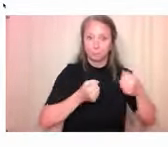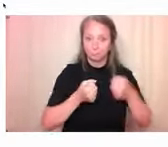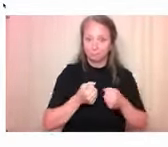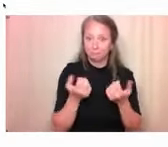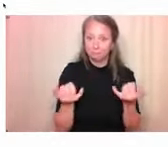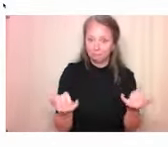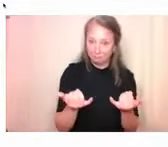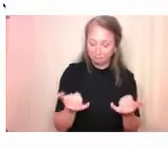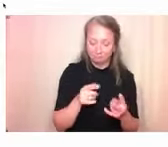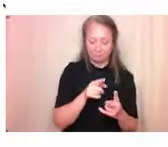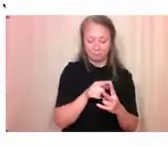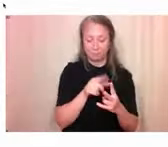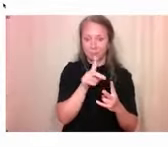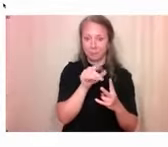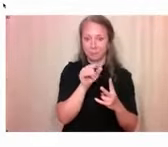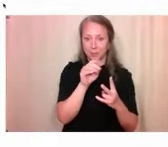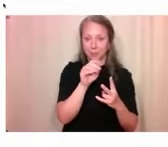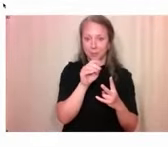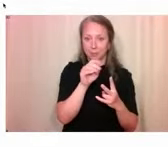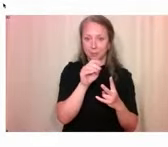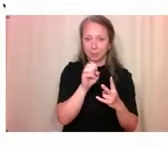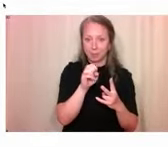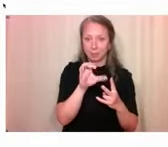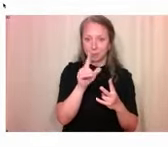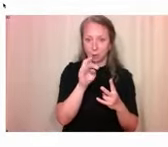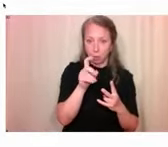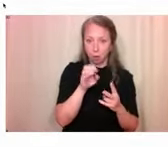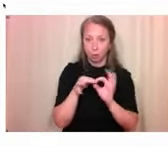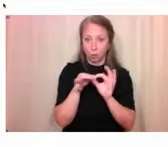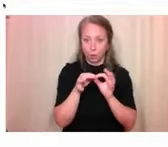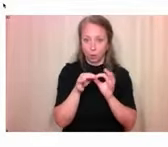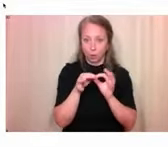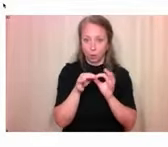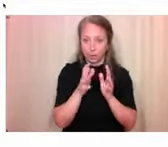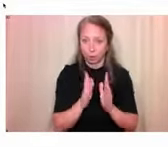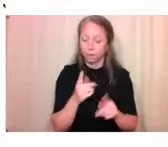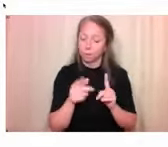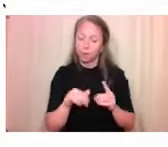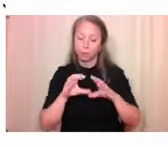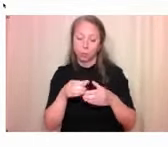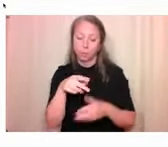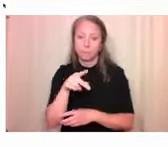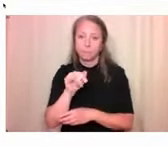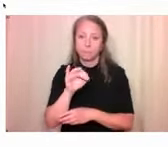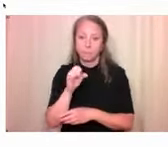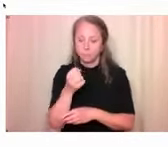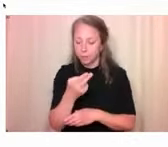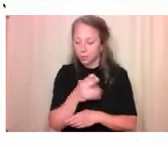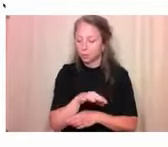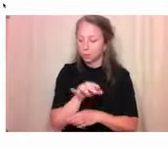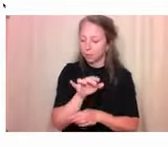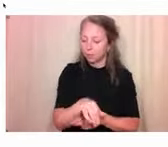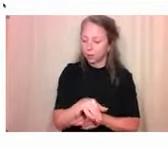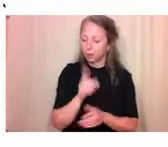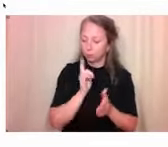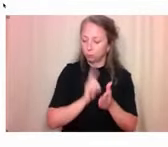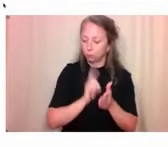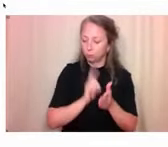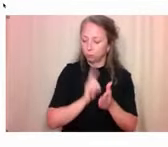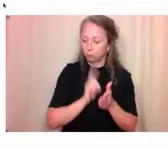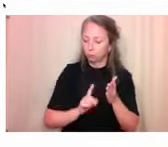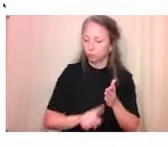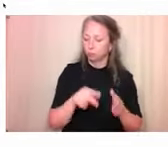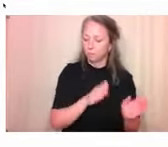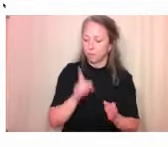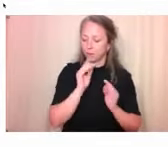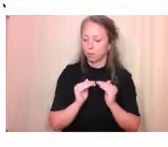Unit. Peach stands for Planning for Equity, Accessibility, and Community Health. This is through Dalhousie University's School of